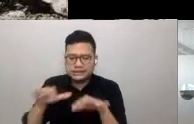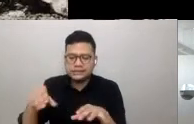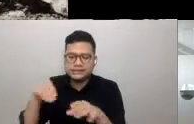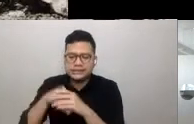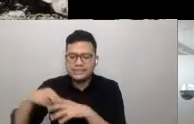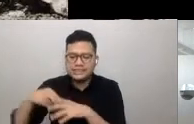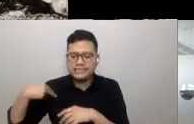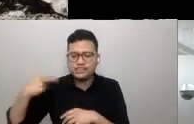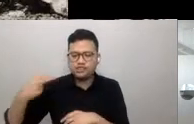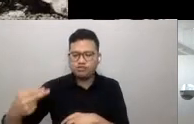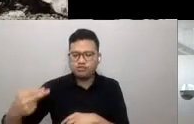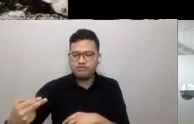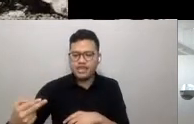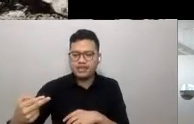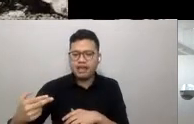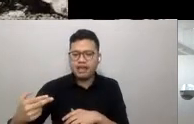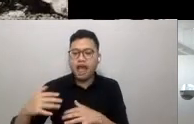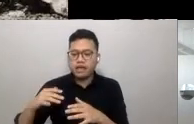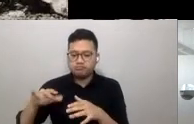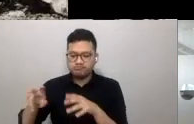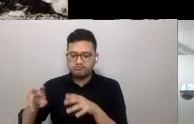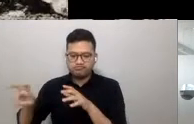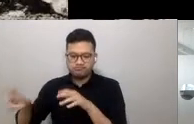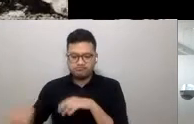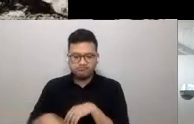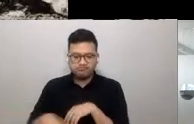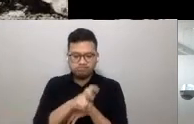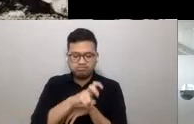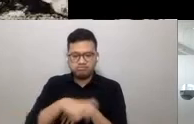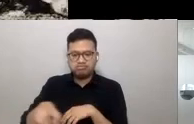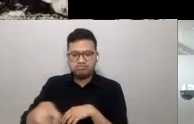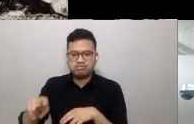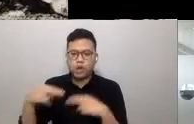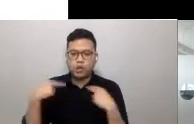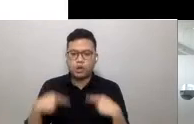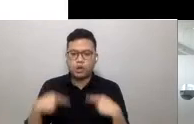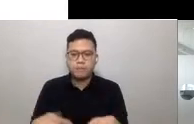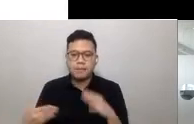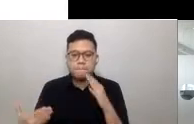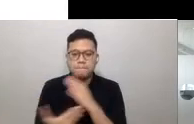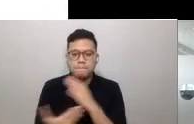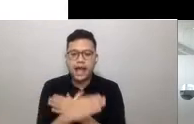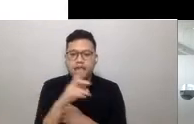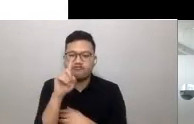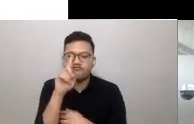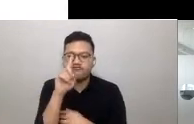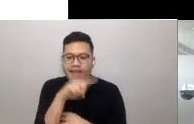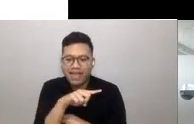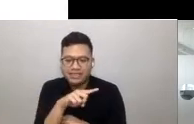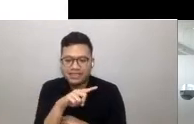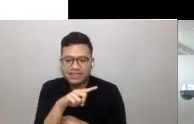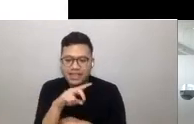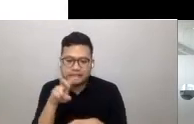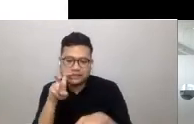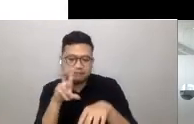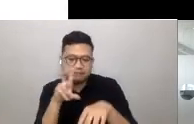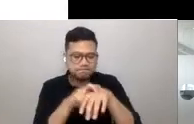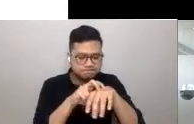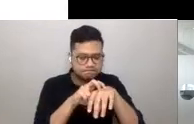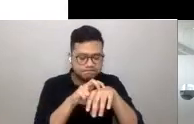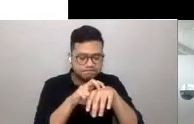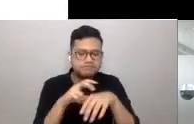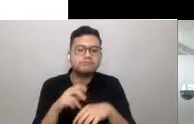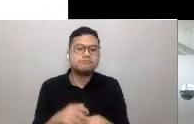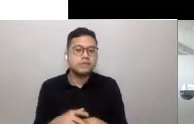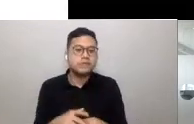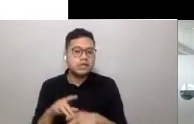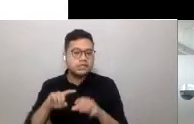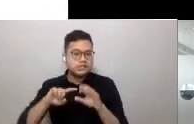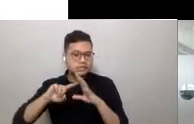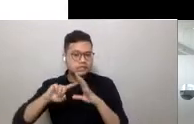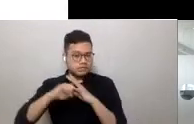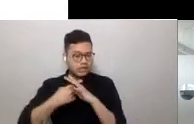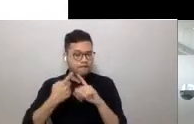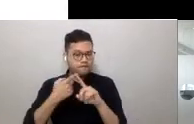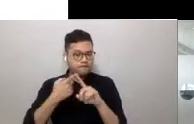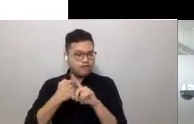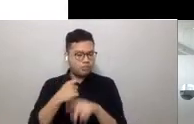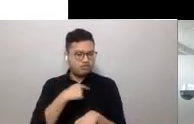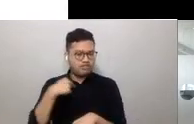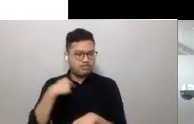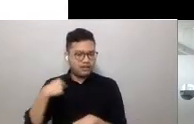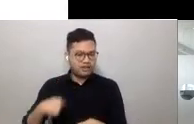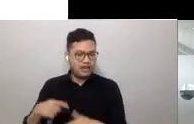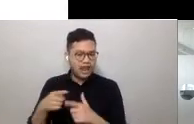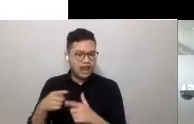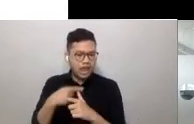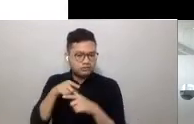to humans via rats through bites from infected rat fleas. It originated in China and gradually swept